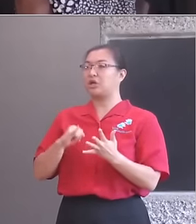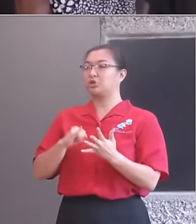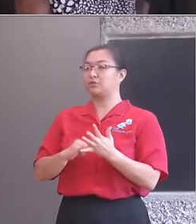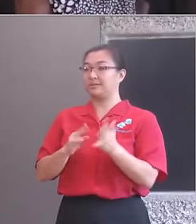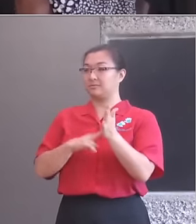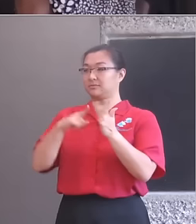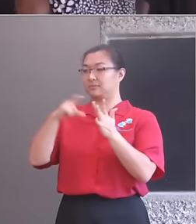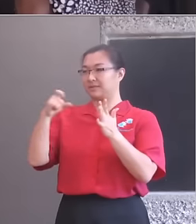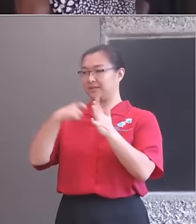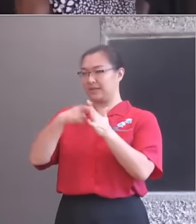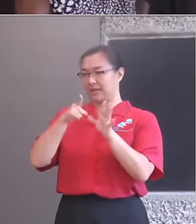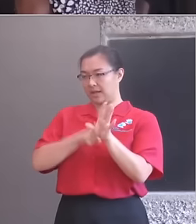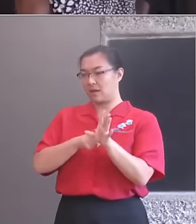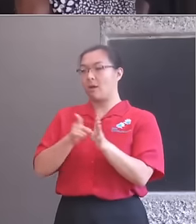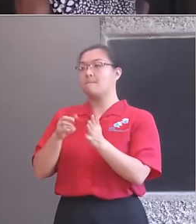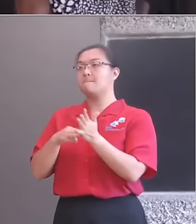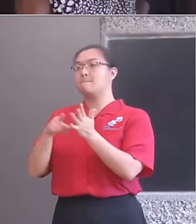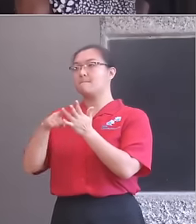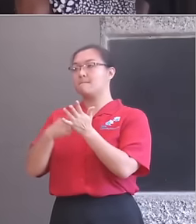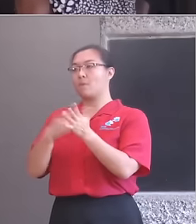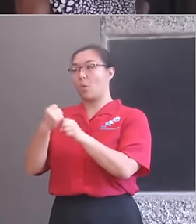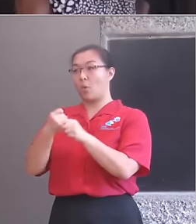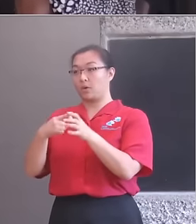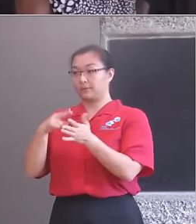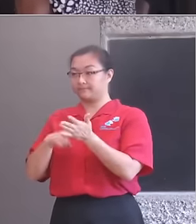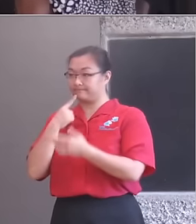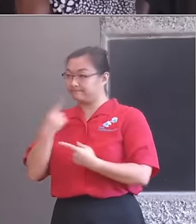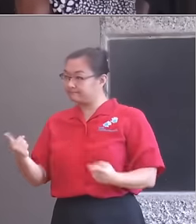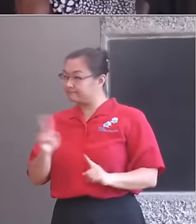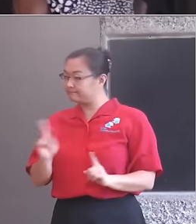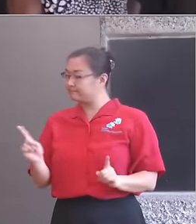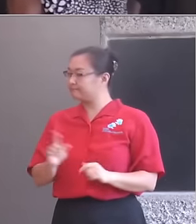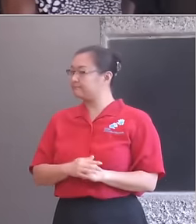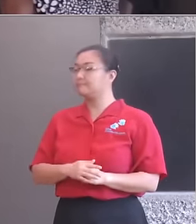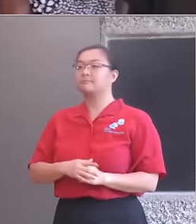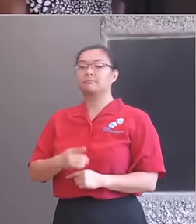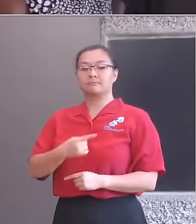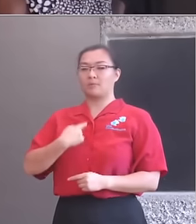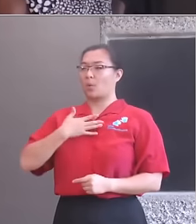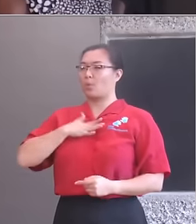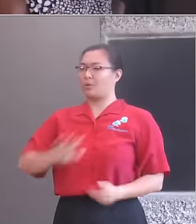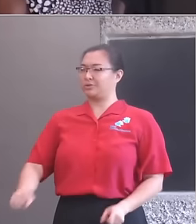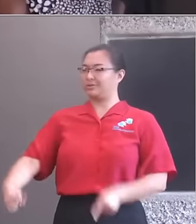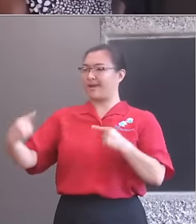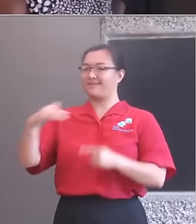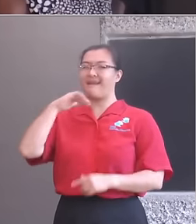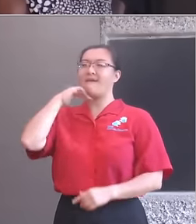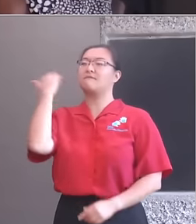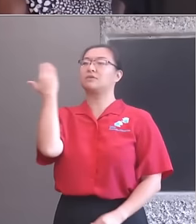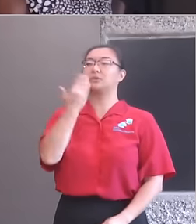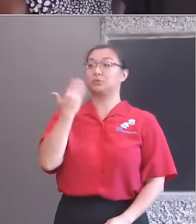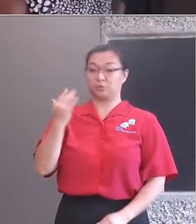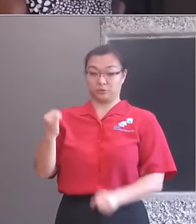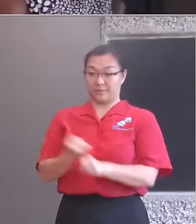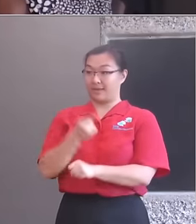in July. We want to challenge every school to make this their aim. Not only does cultural